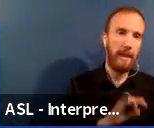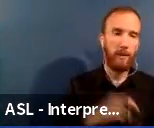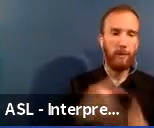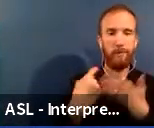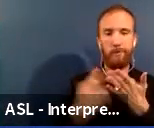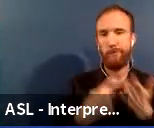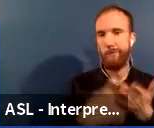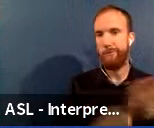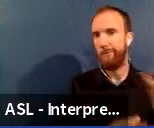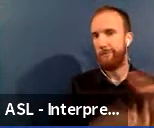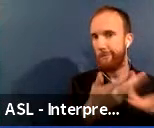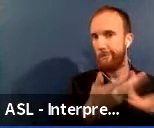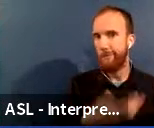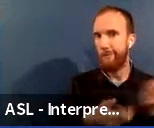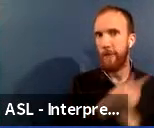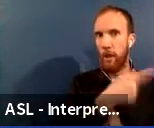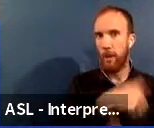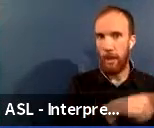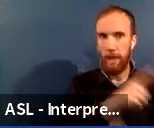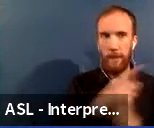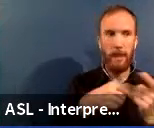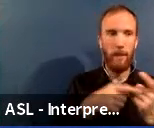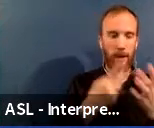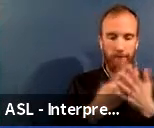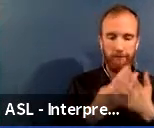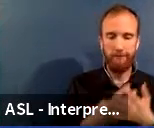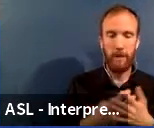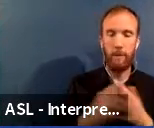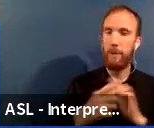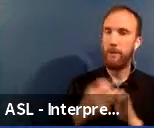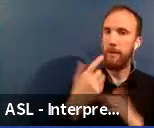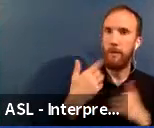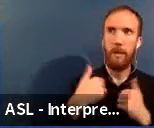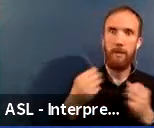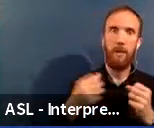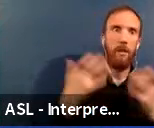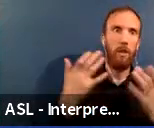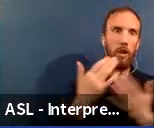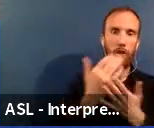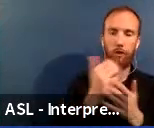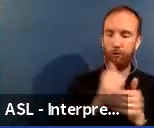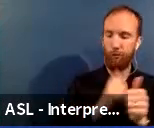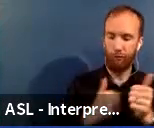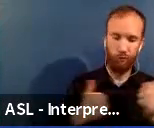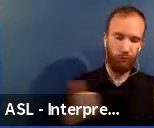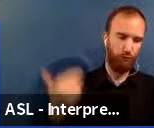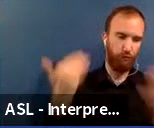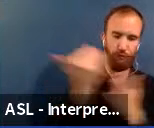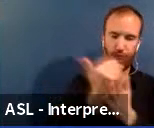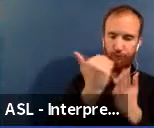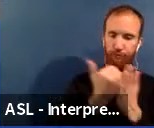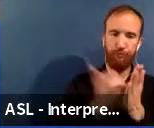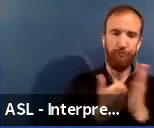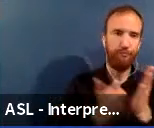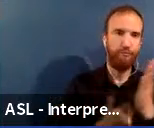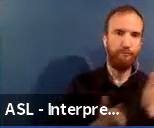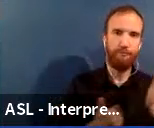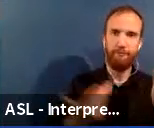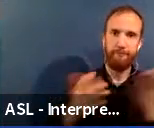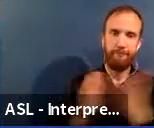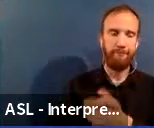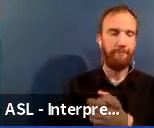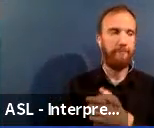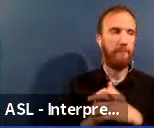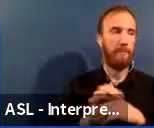go through them. unfortunately we do have a huge backlog of, work and, and a deferred need. Um, but then that is